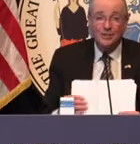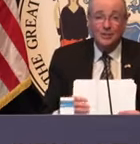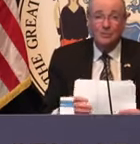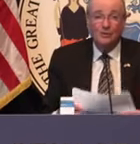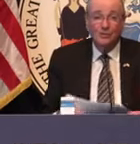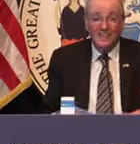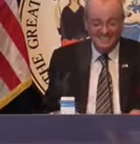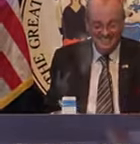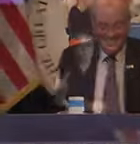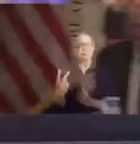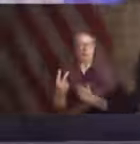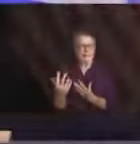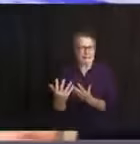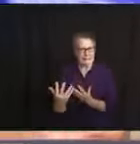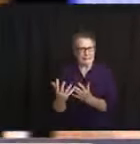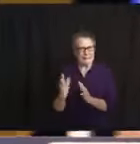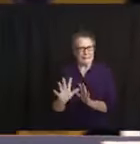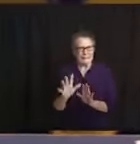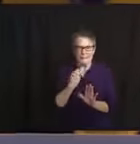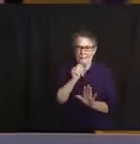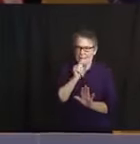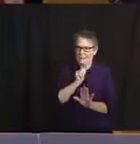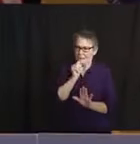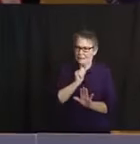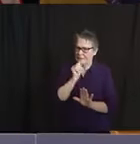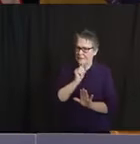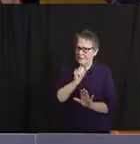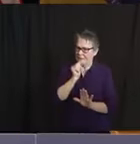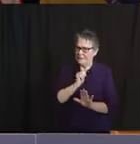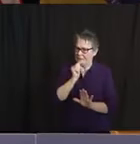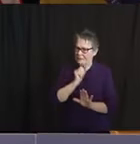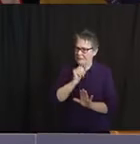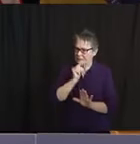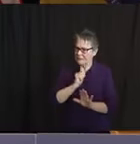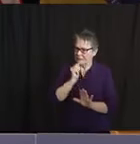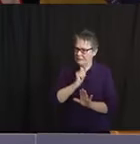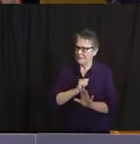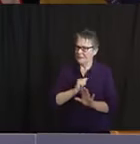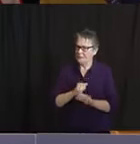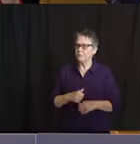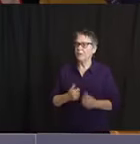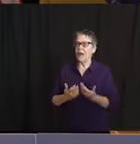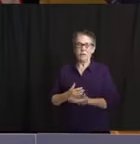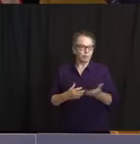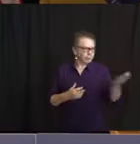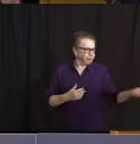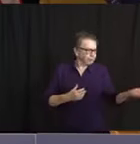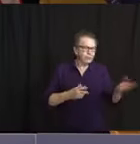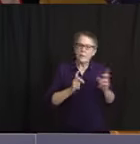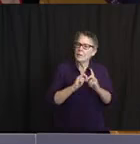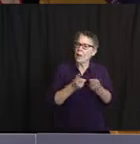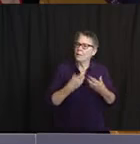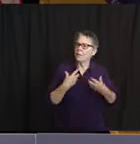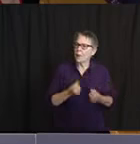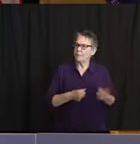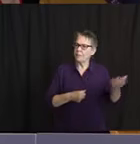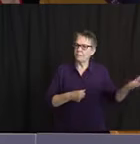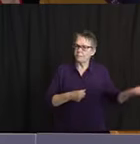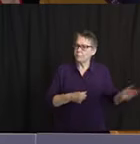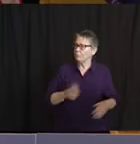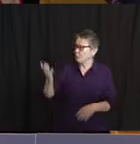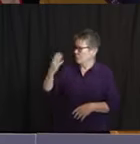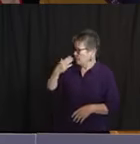Health, Judy Persichelli. Thank you, Governor. Good afternoon. Expanded testing is vital to containing the spread of COVID